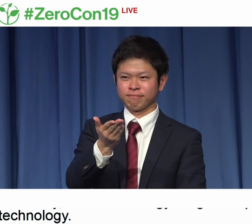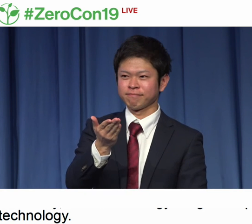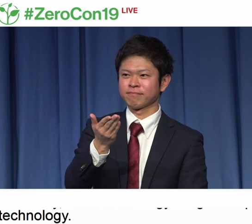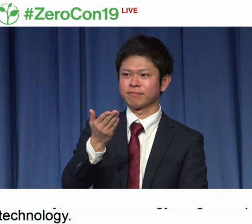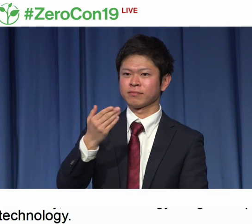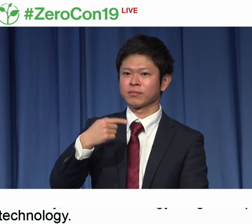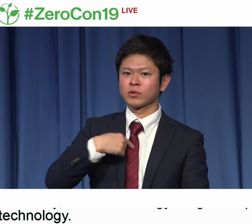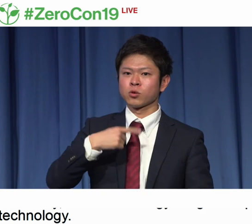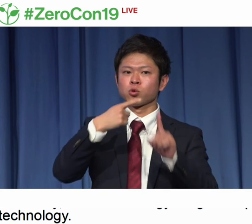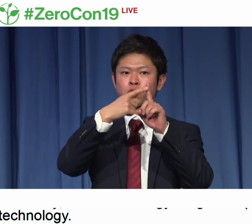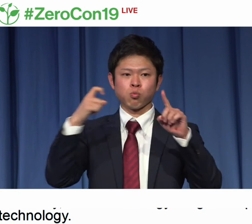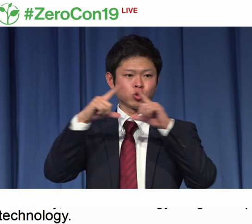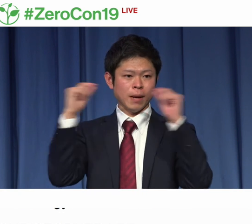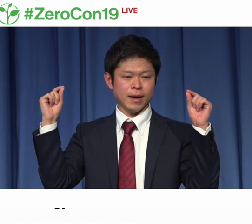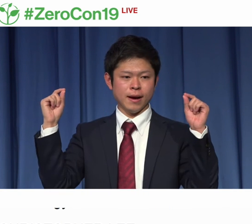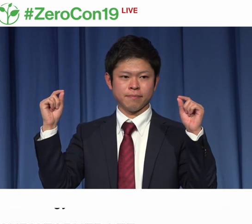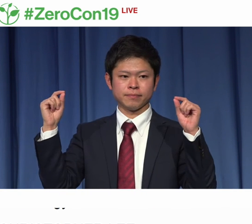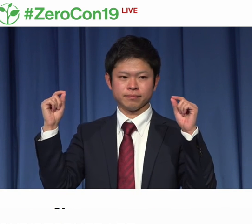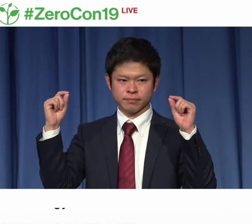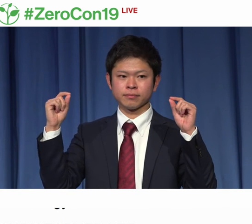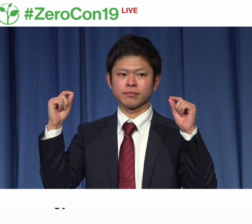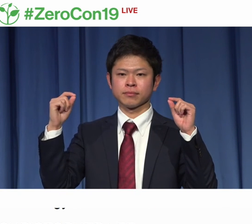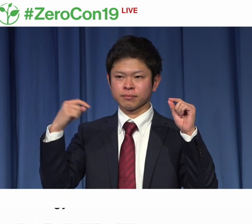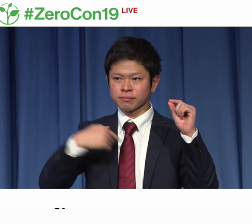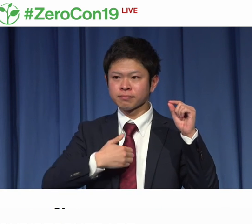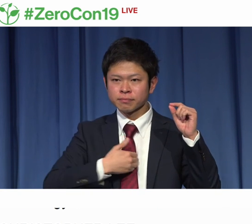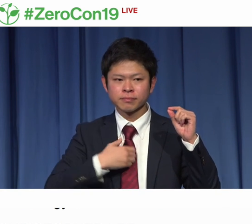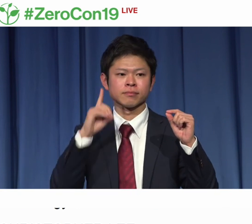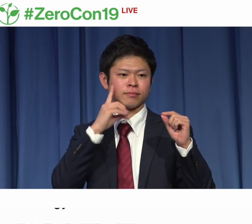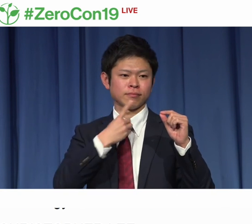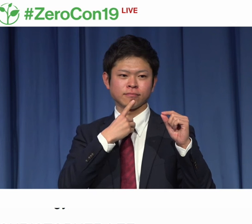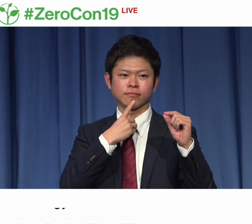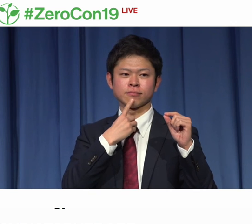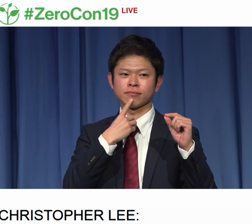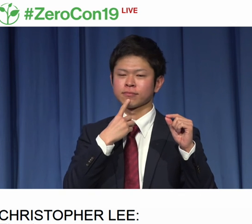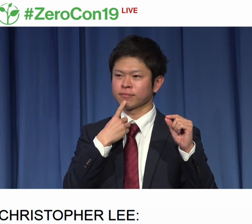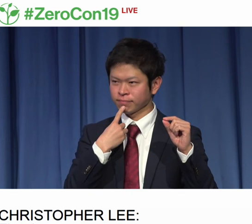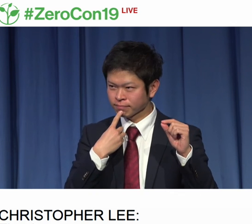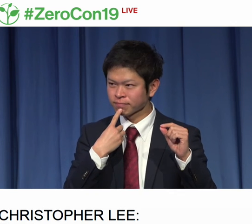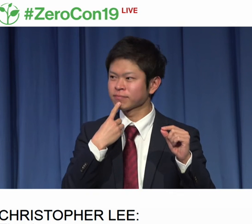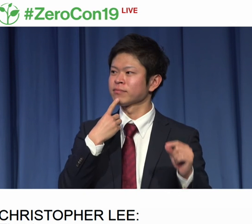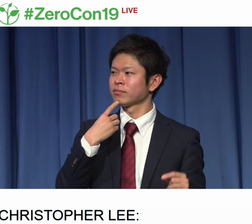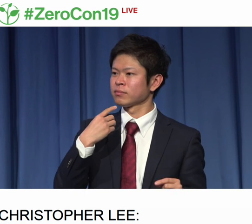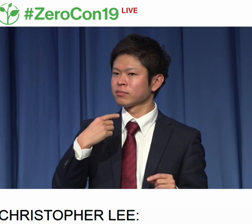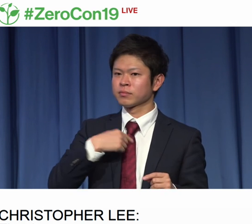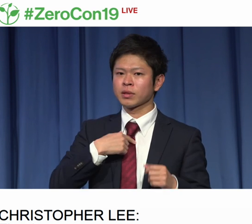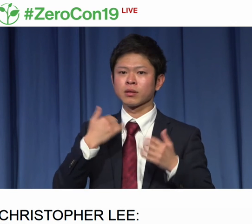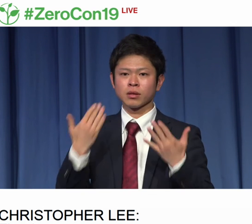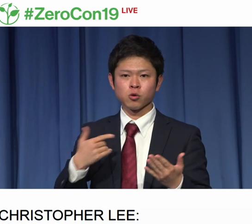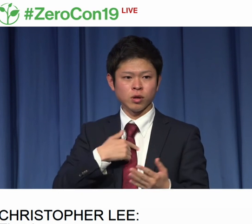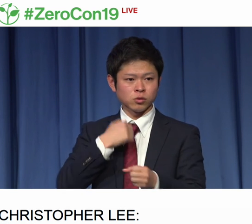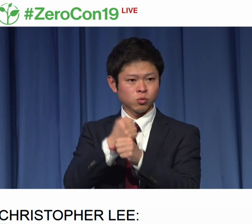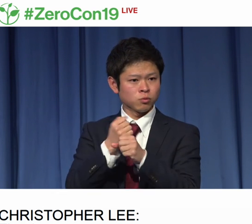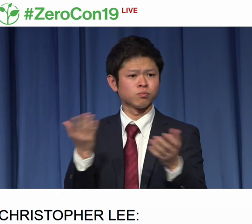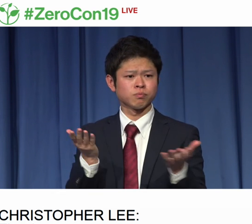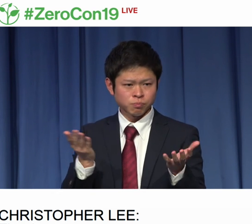I'm very happy to meet you all here today. I come from Japan, and I'm deaf, as you